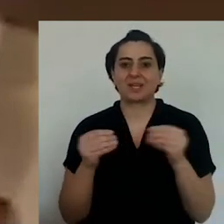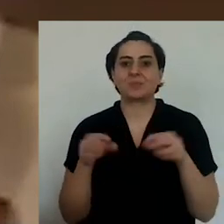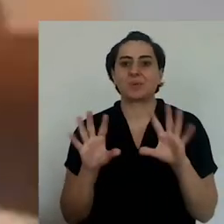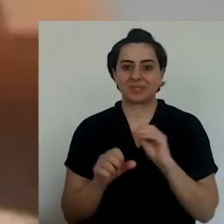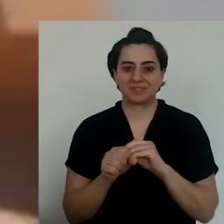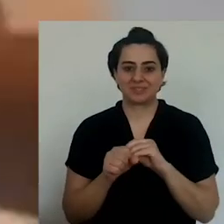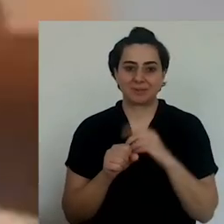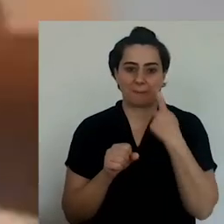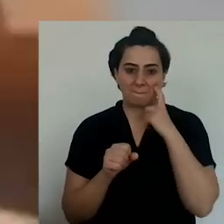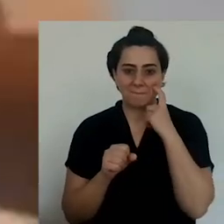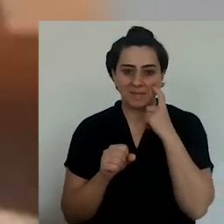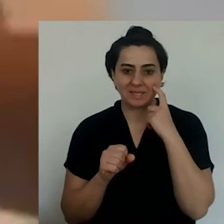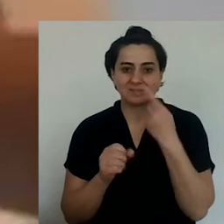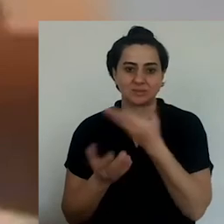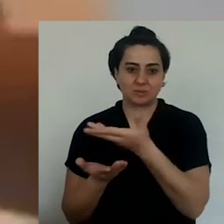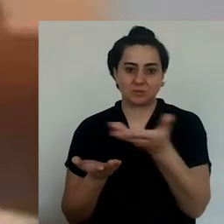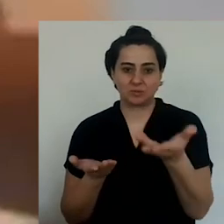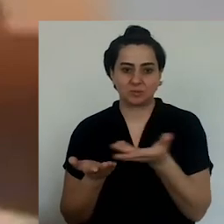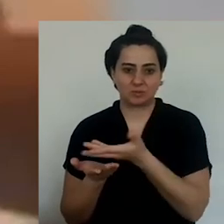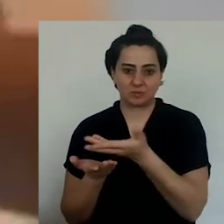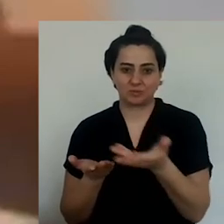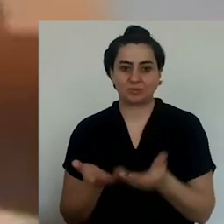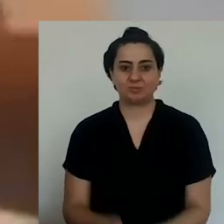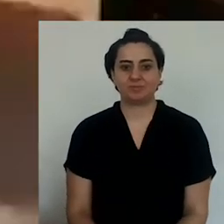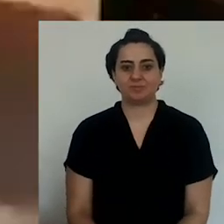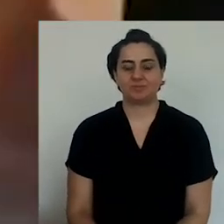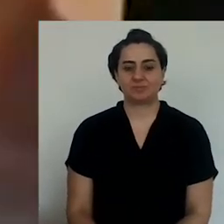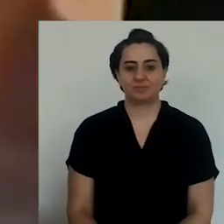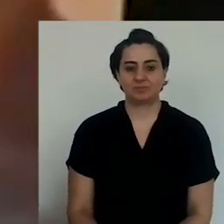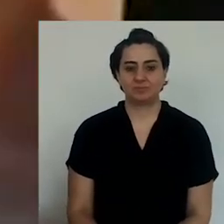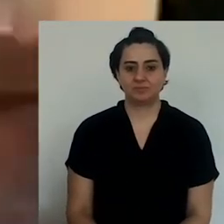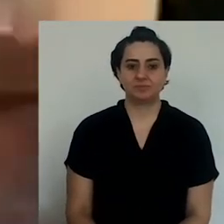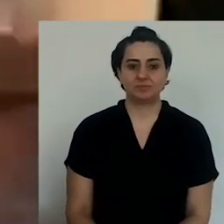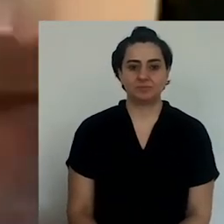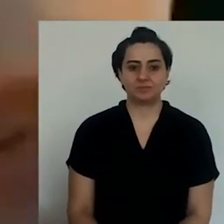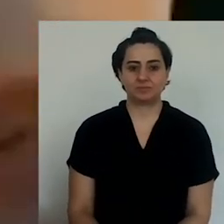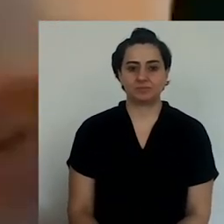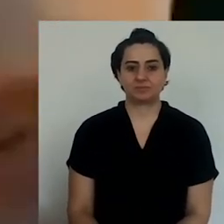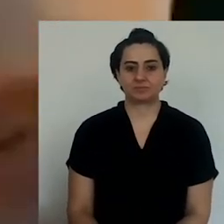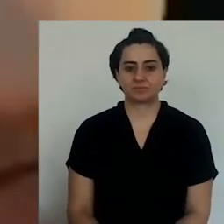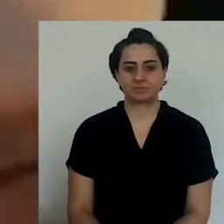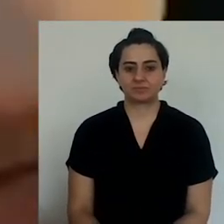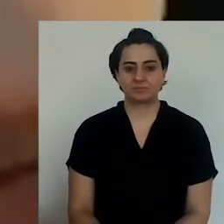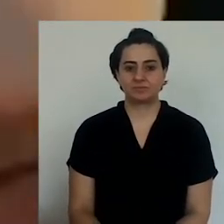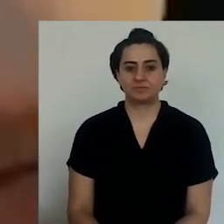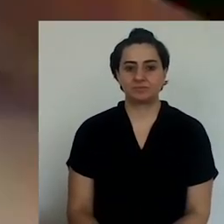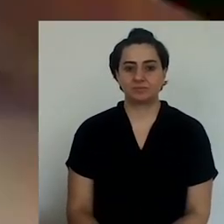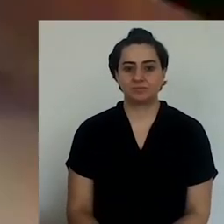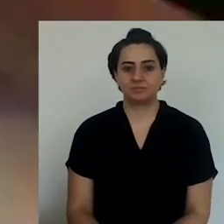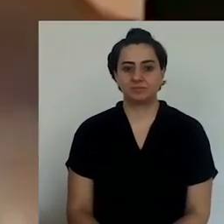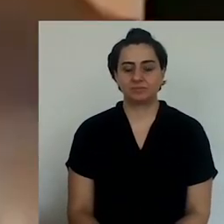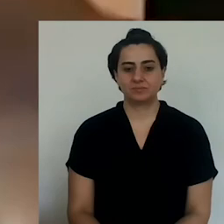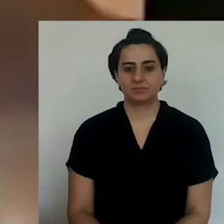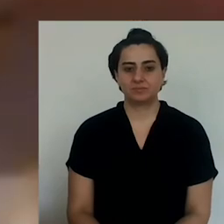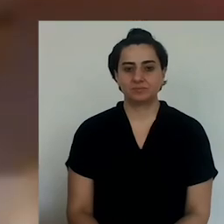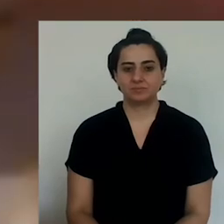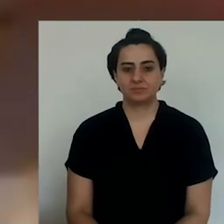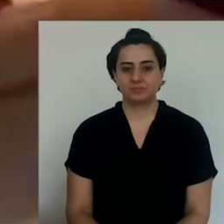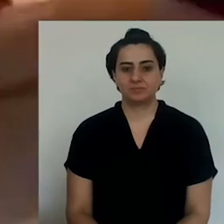Still hot, potatoes are still hot and I will pour in the egg